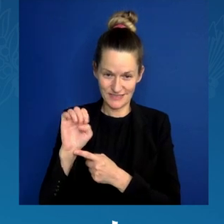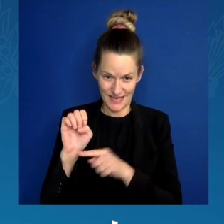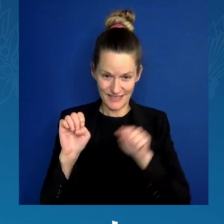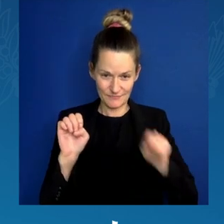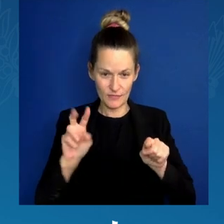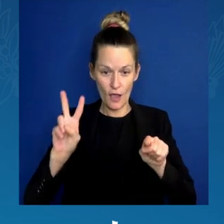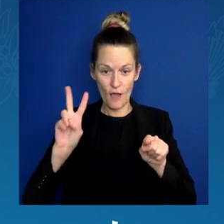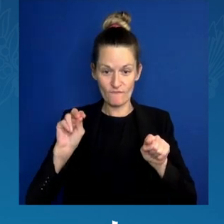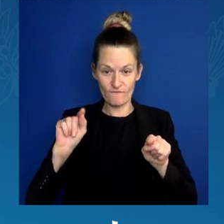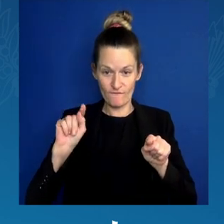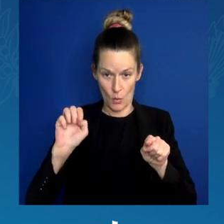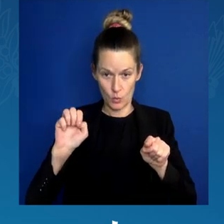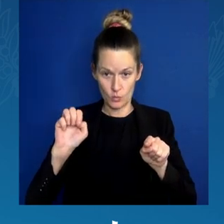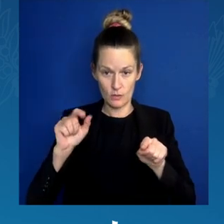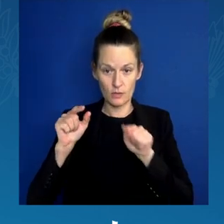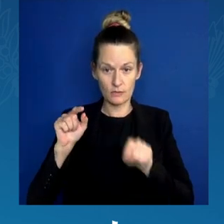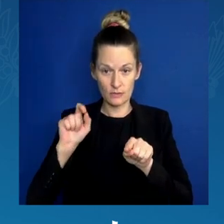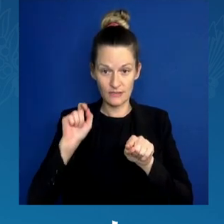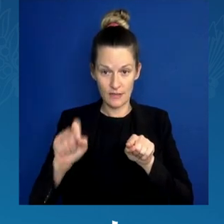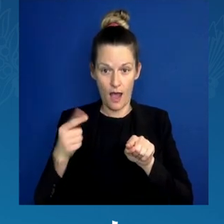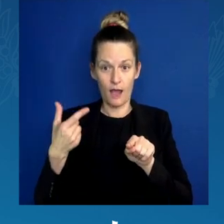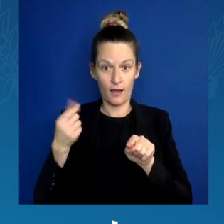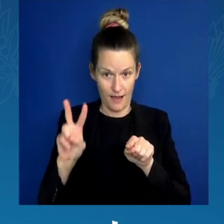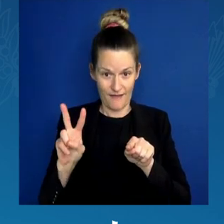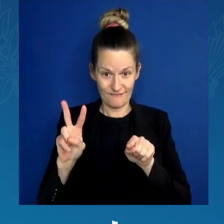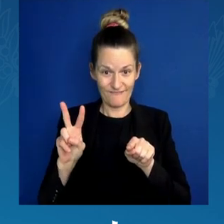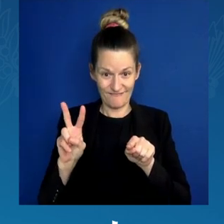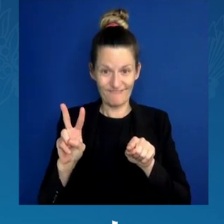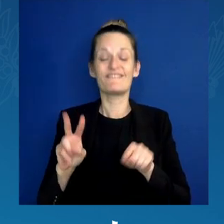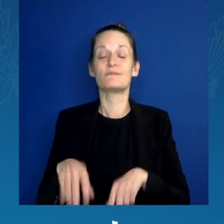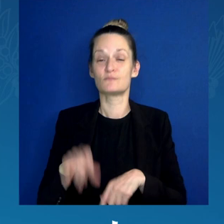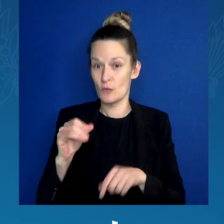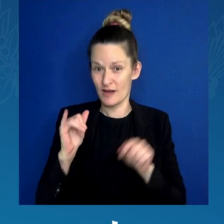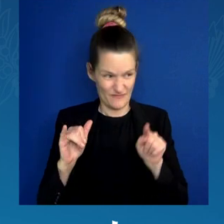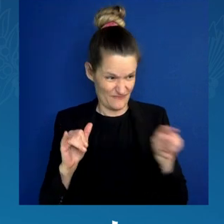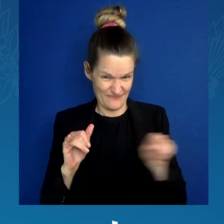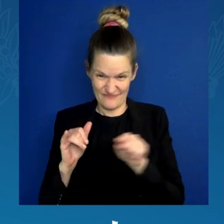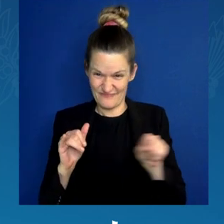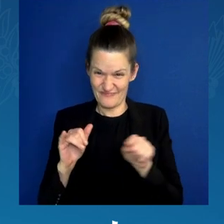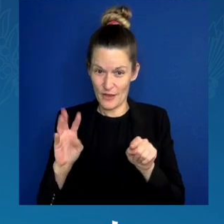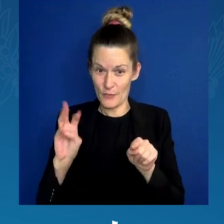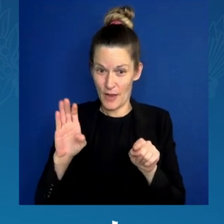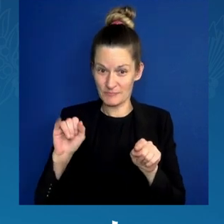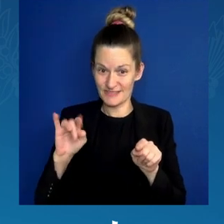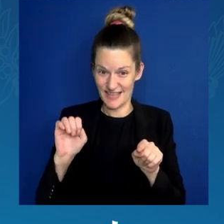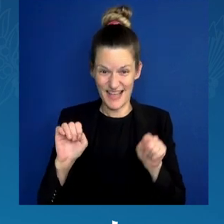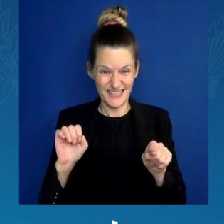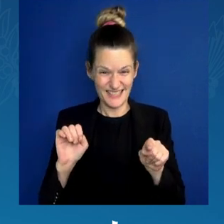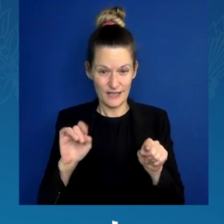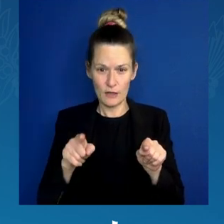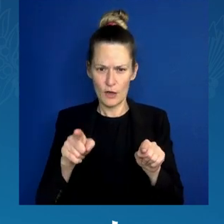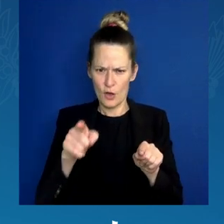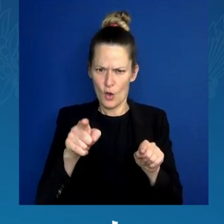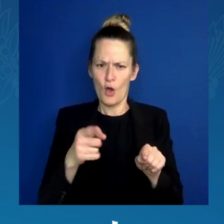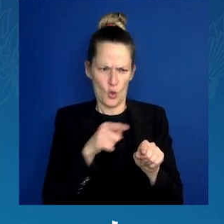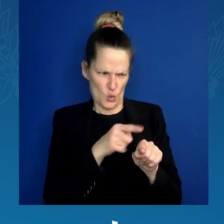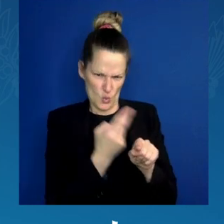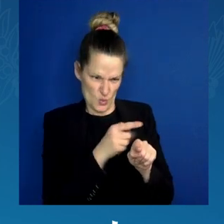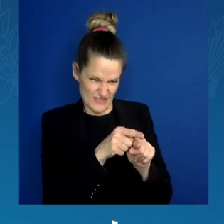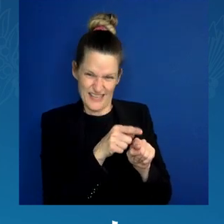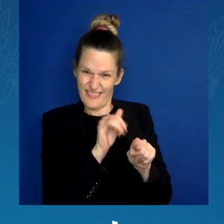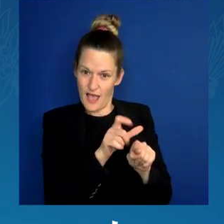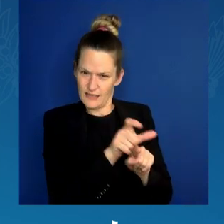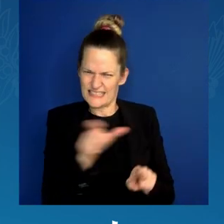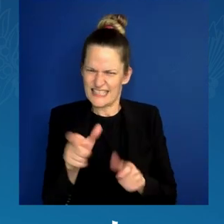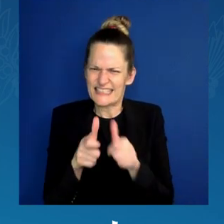And then text your friends and make sure they do too. Do what you do on Instagram and all that other